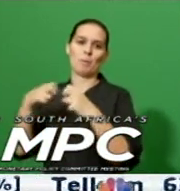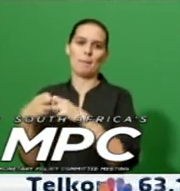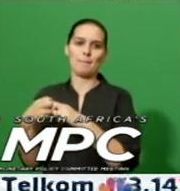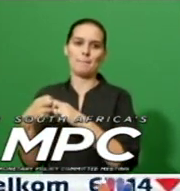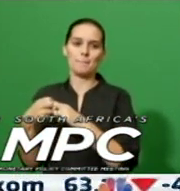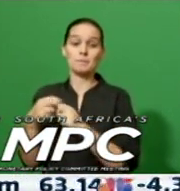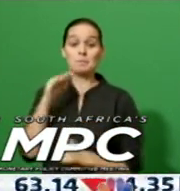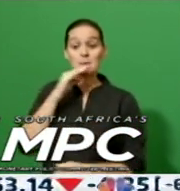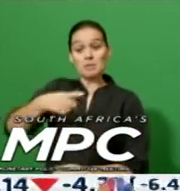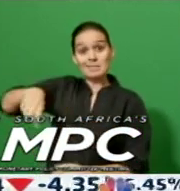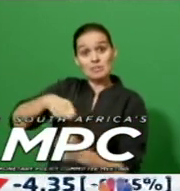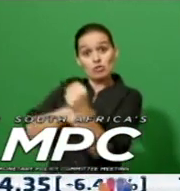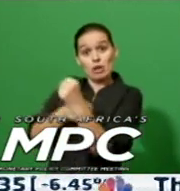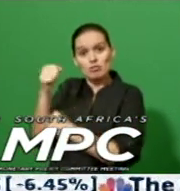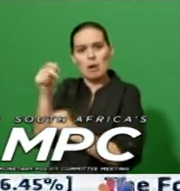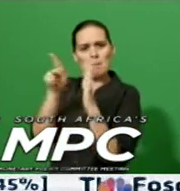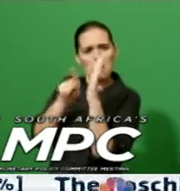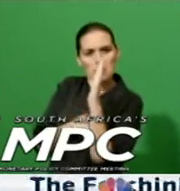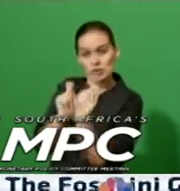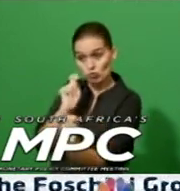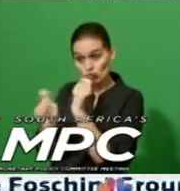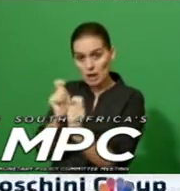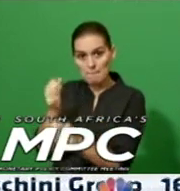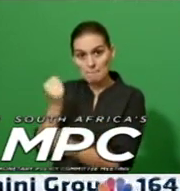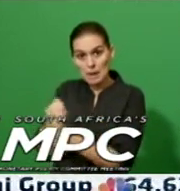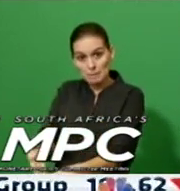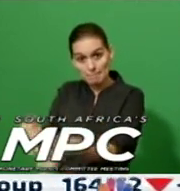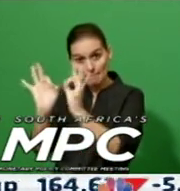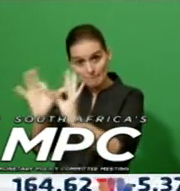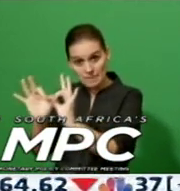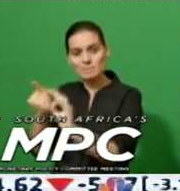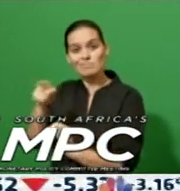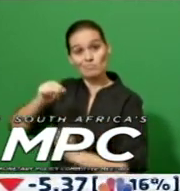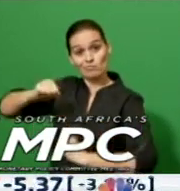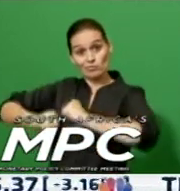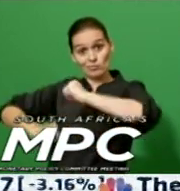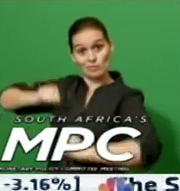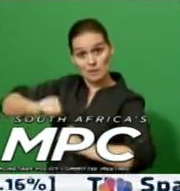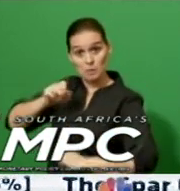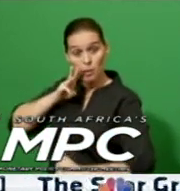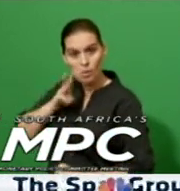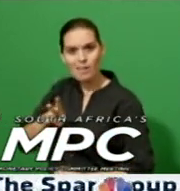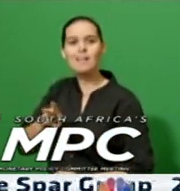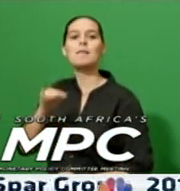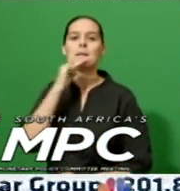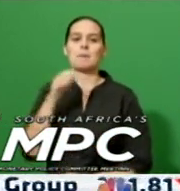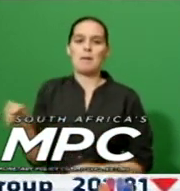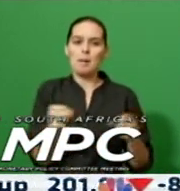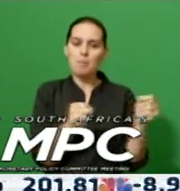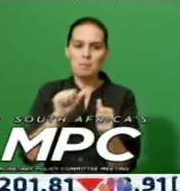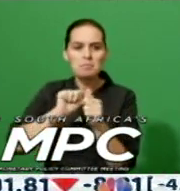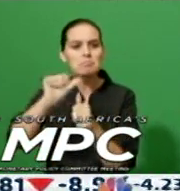credible structural policy initiatives that make a marked impact on potential output and employment